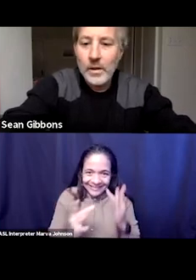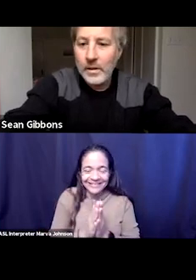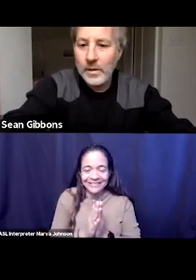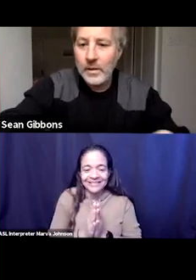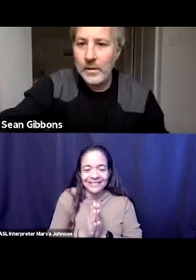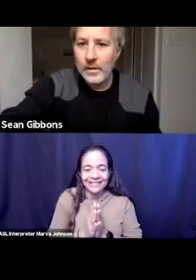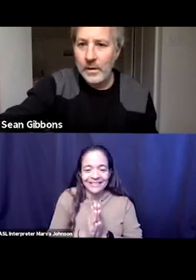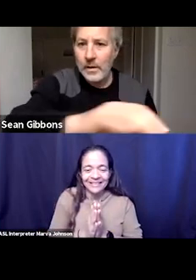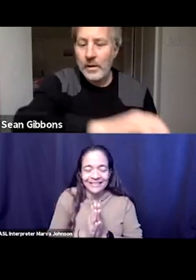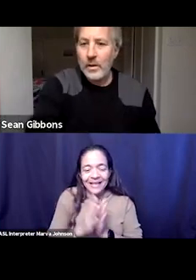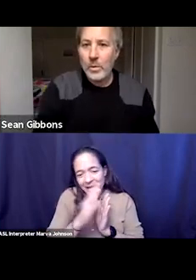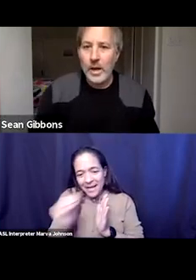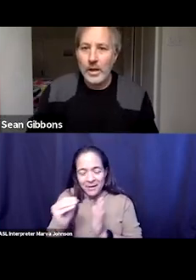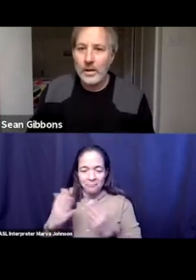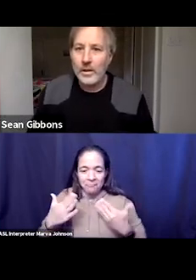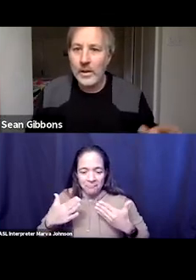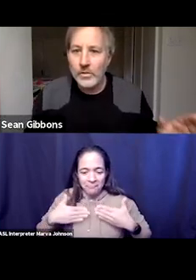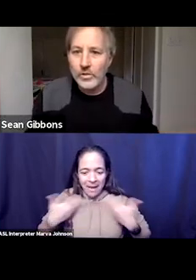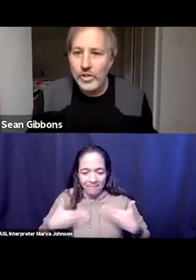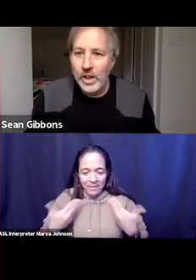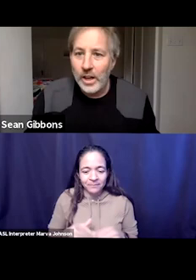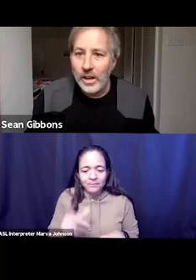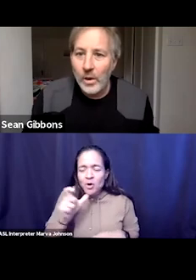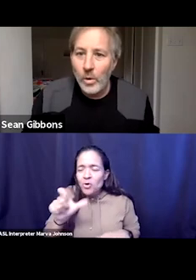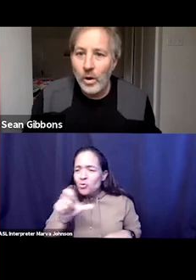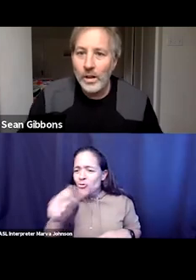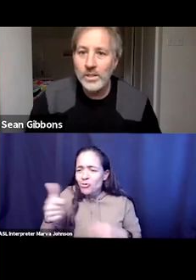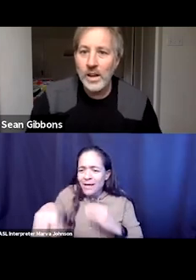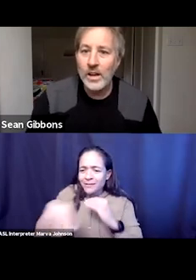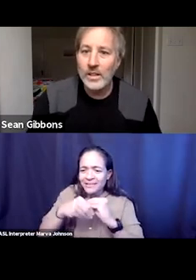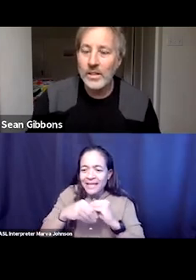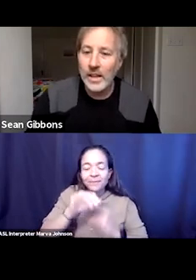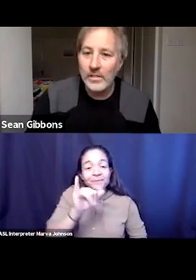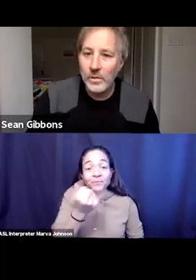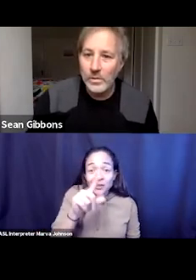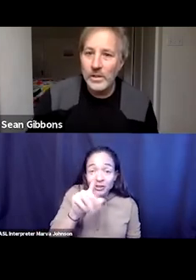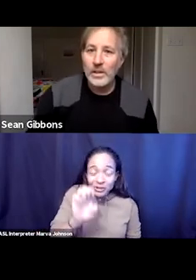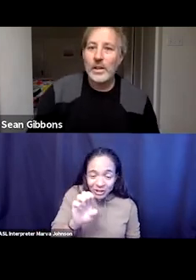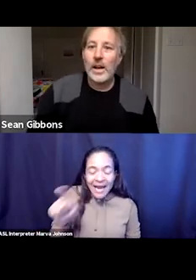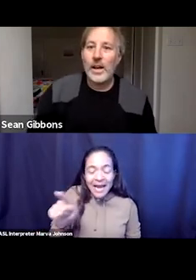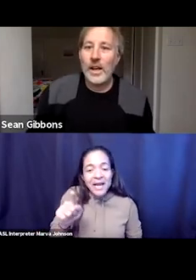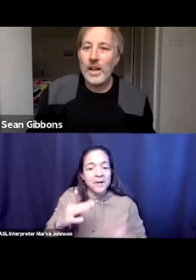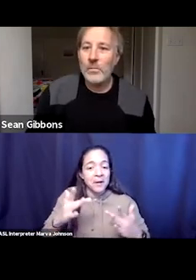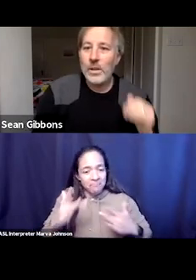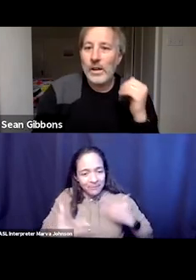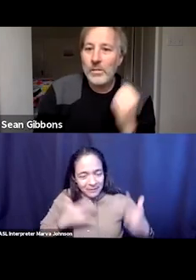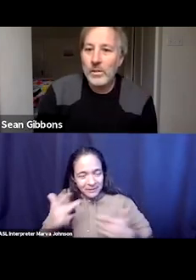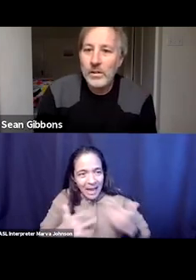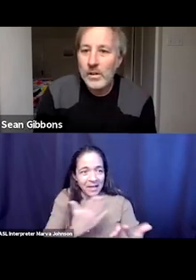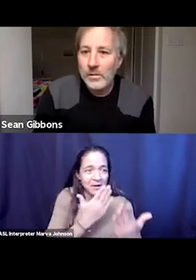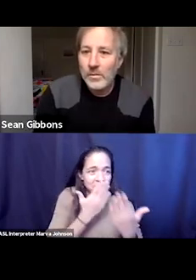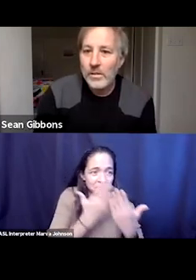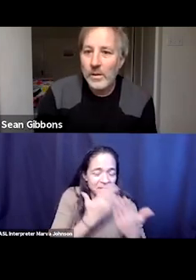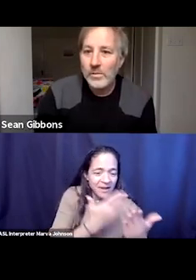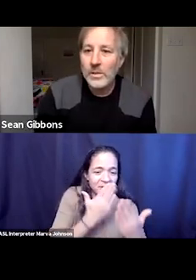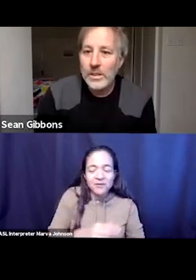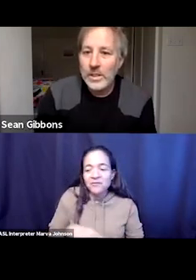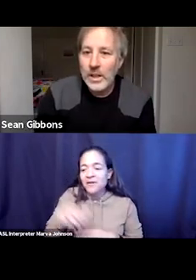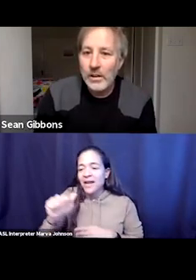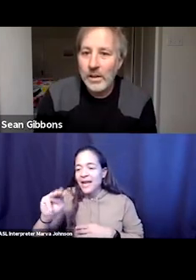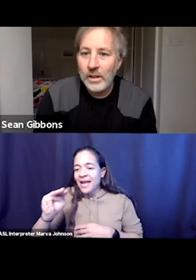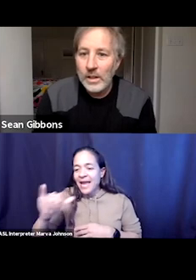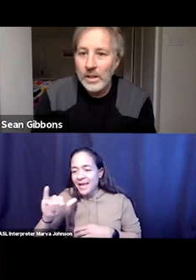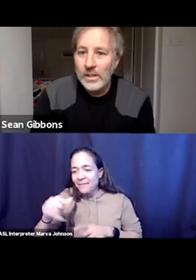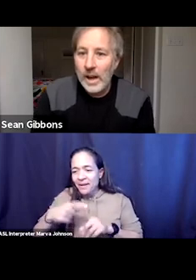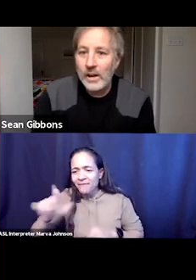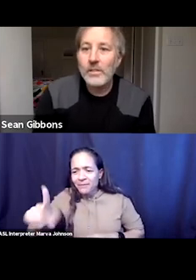happy who we got in here there's jade how are you excited and thankful and amy levner another friend of ours in the